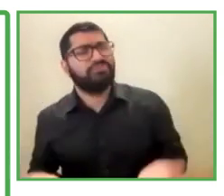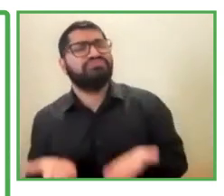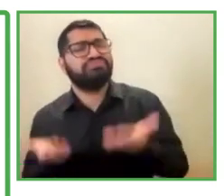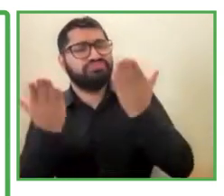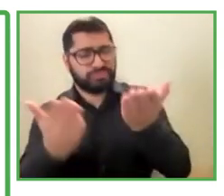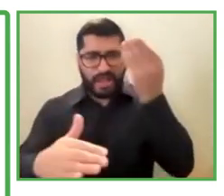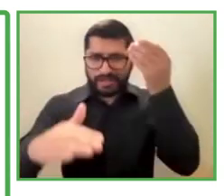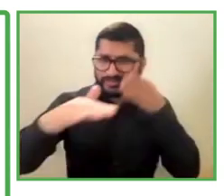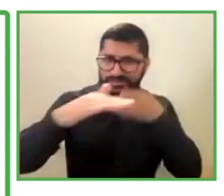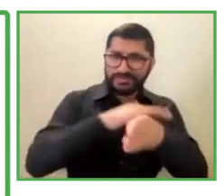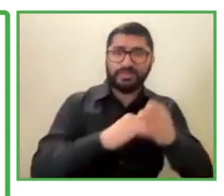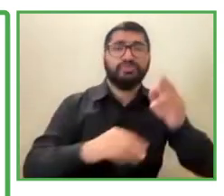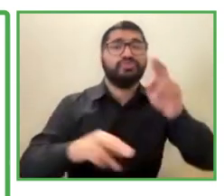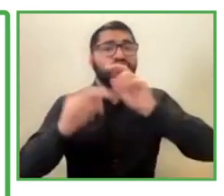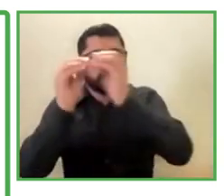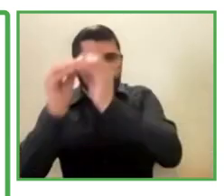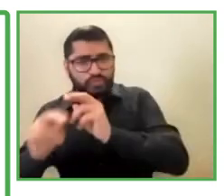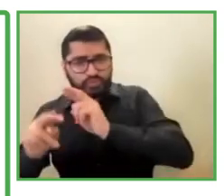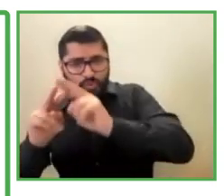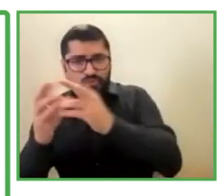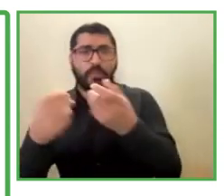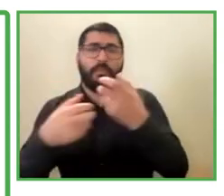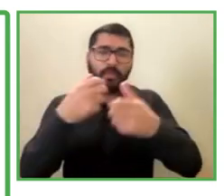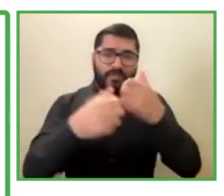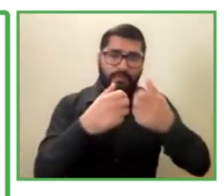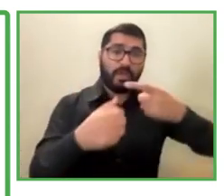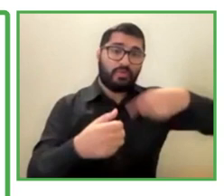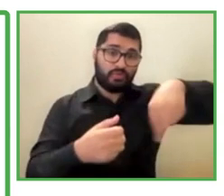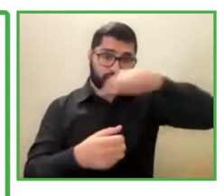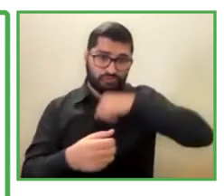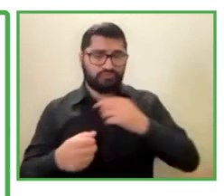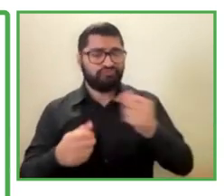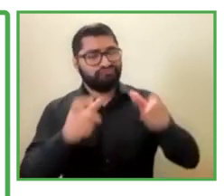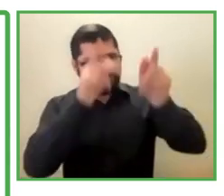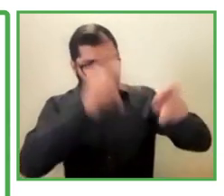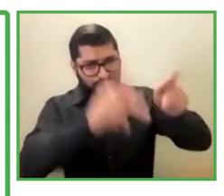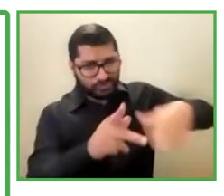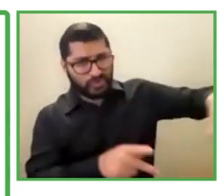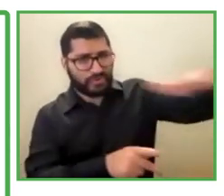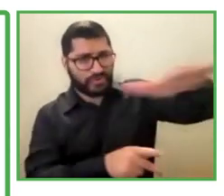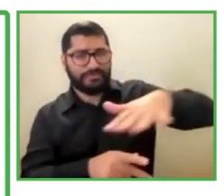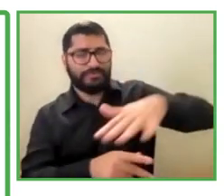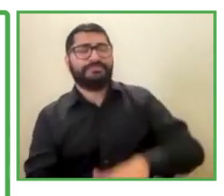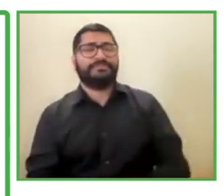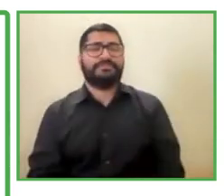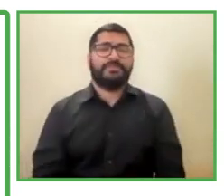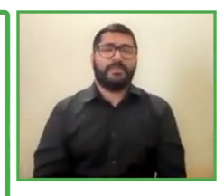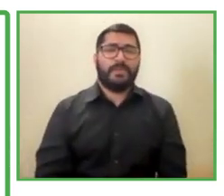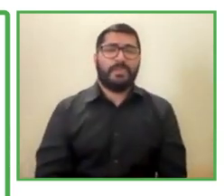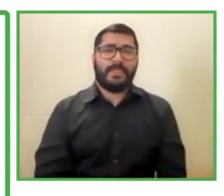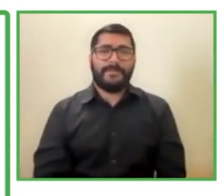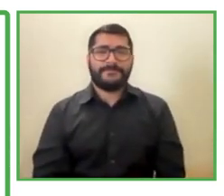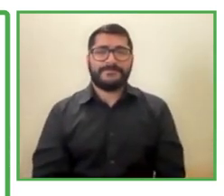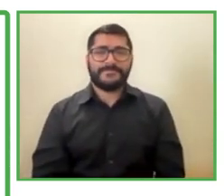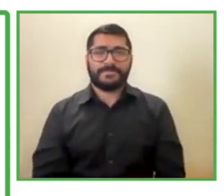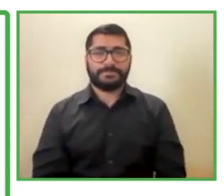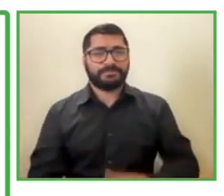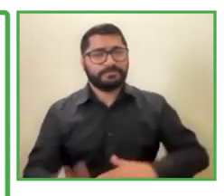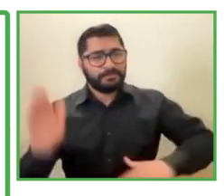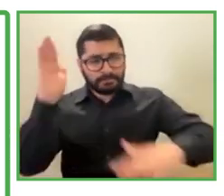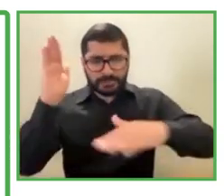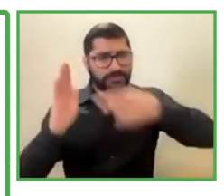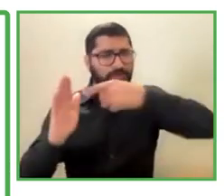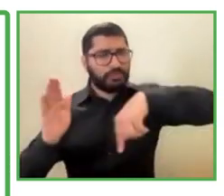So which is something that, you know, basis our internal interactions with our employees with disability,